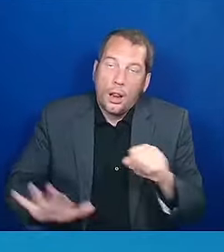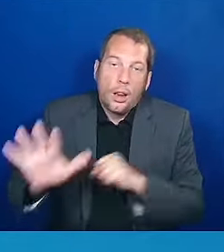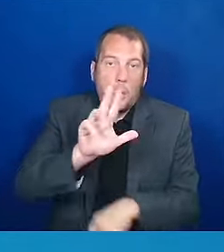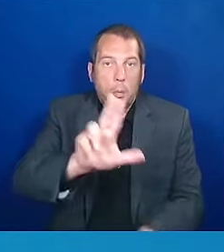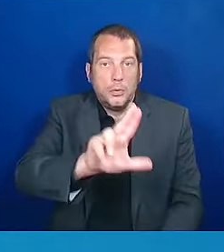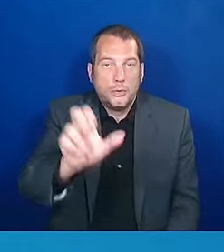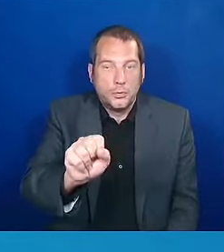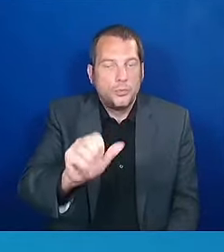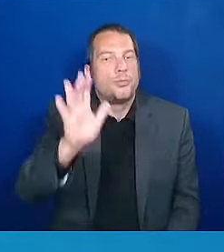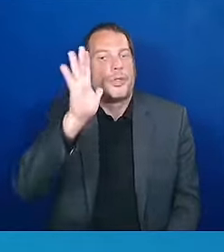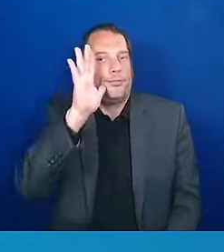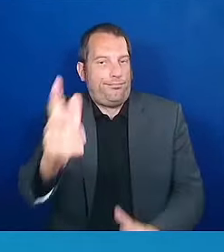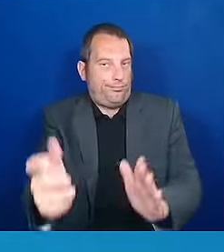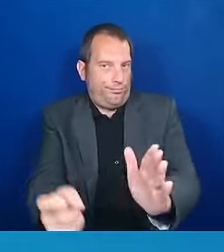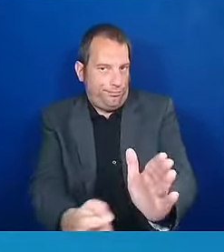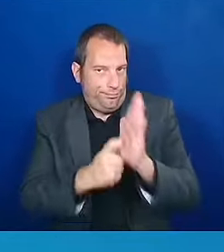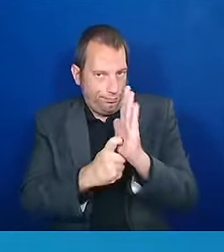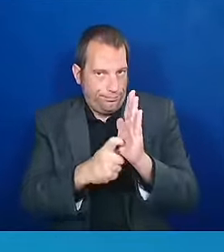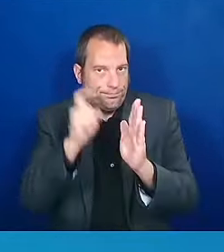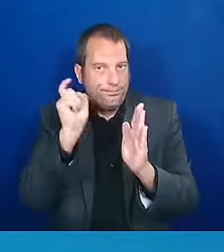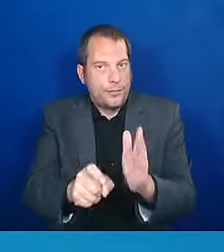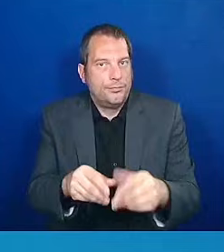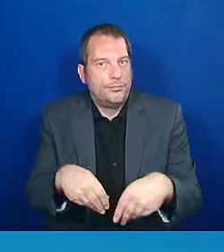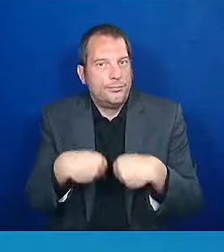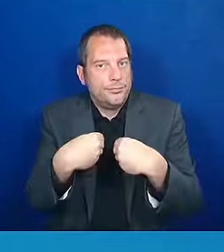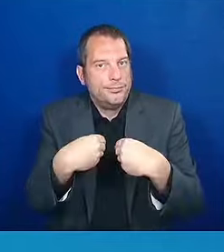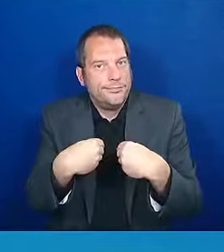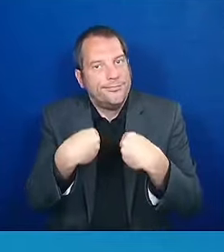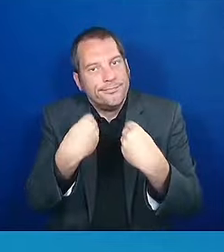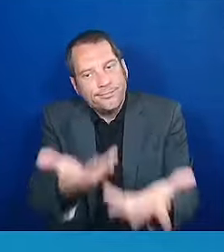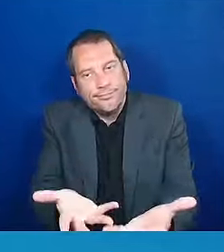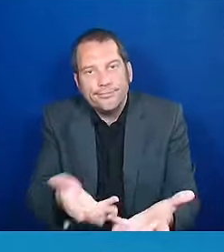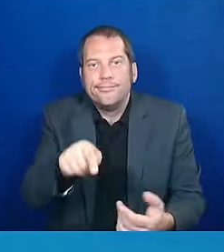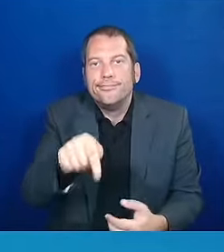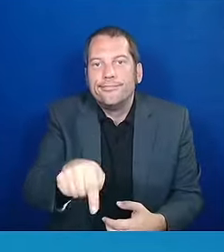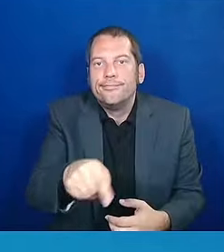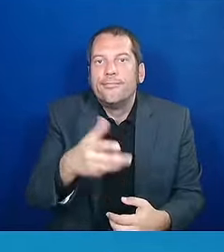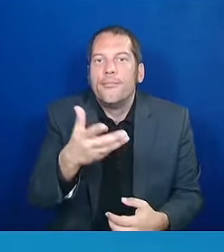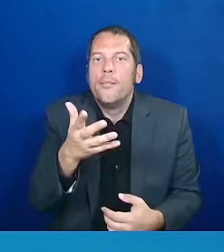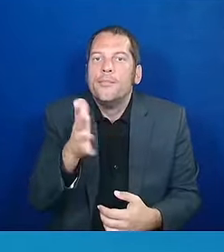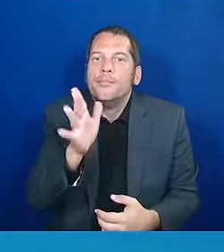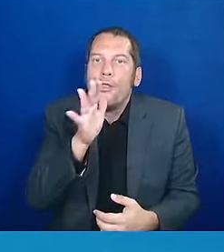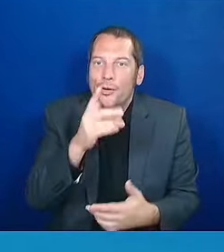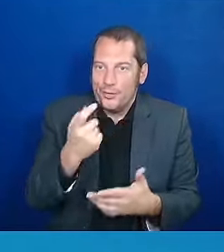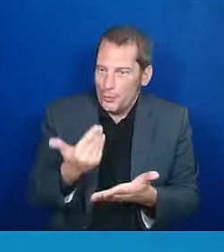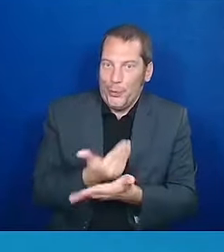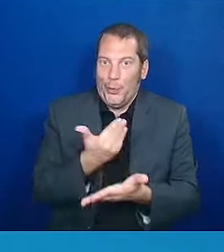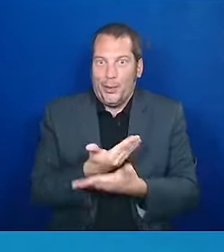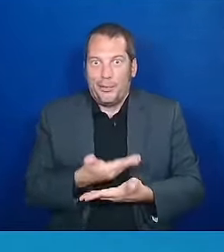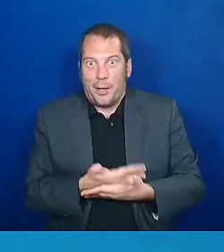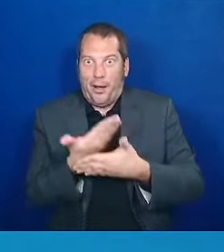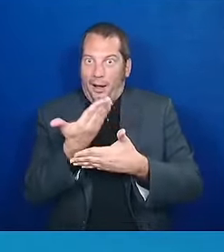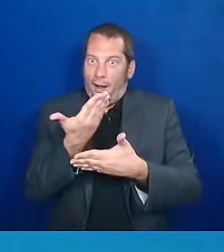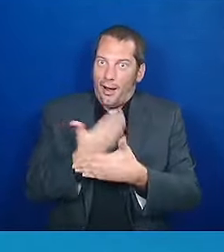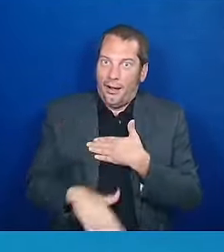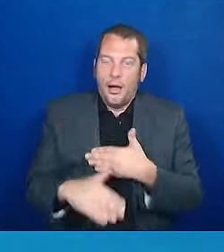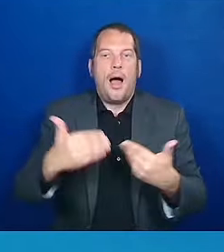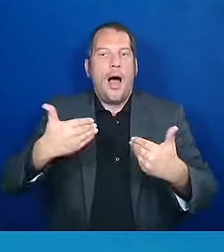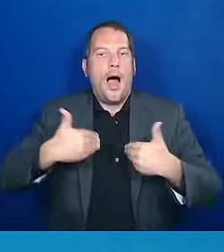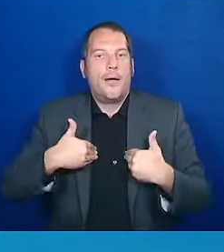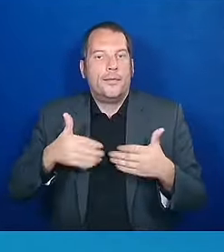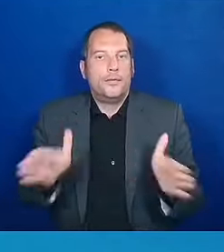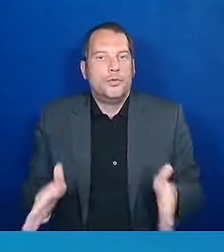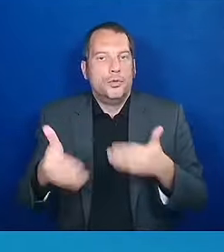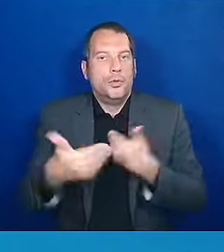new mothers with delivery rooms that are fully stocked with life-saving medical equipment.